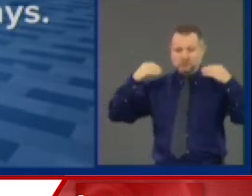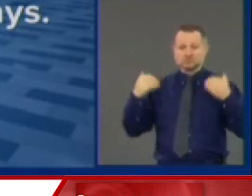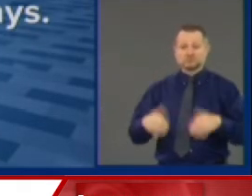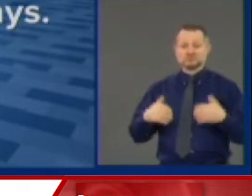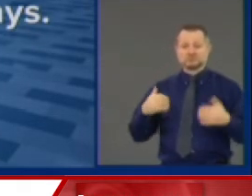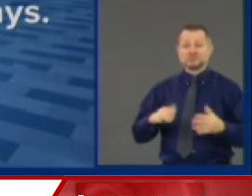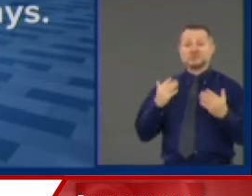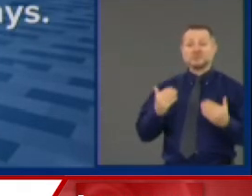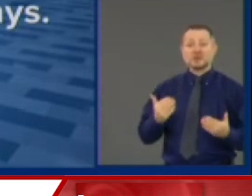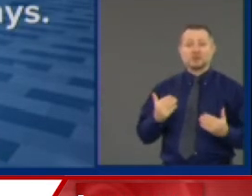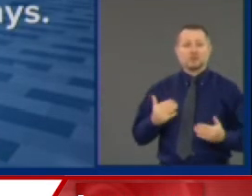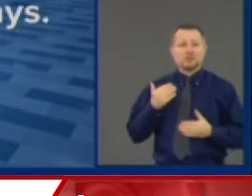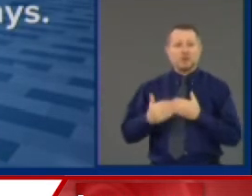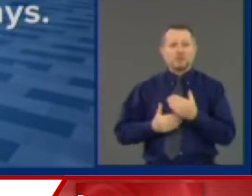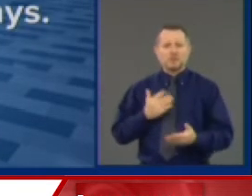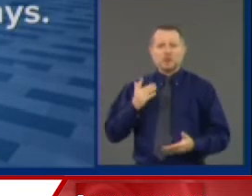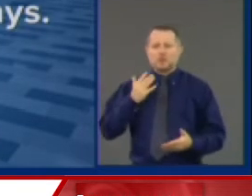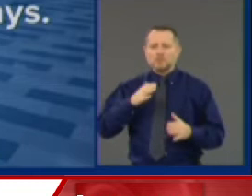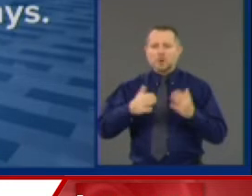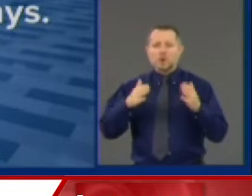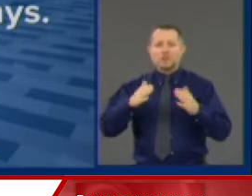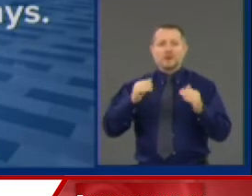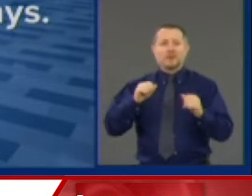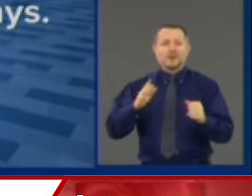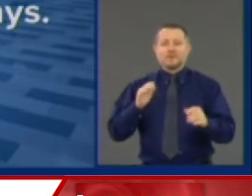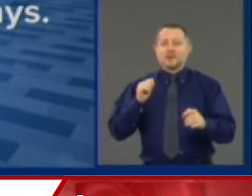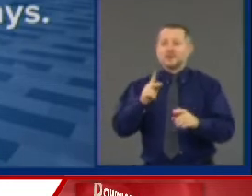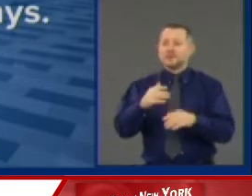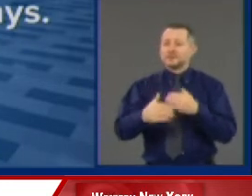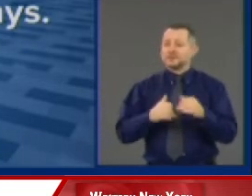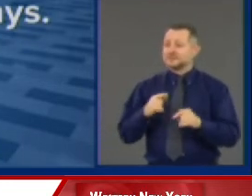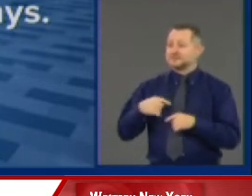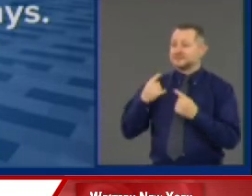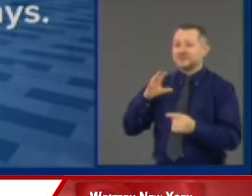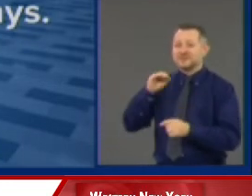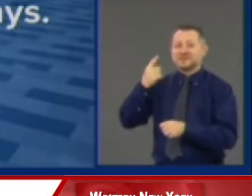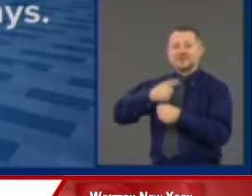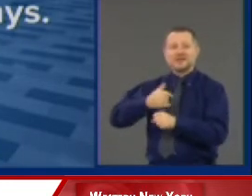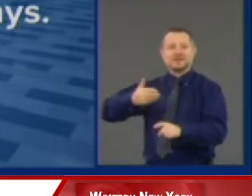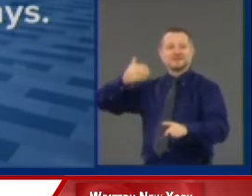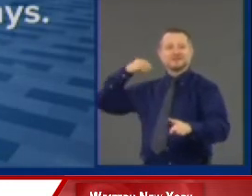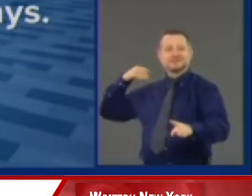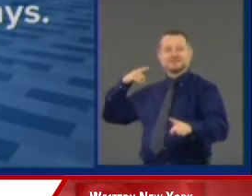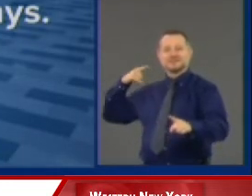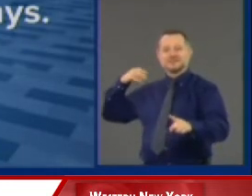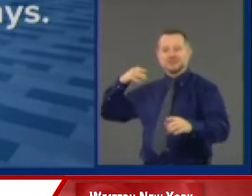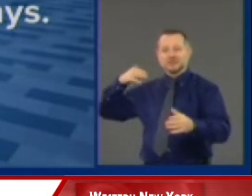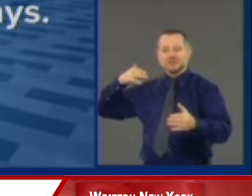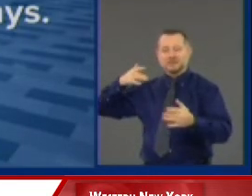less than 50 days. Now, it was a long 50 days.